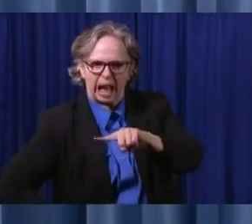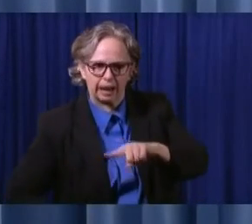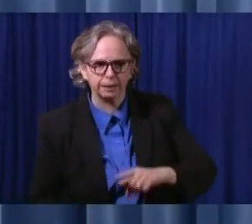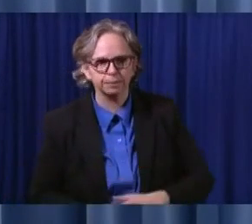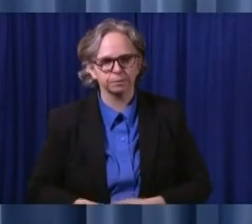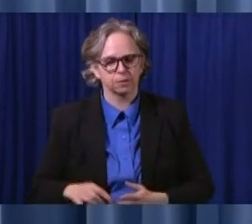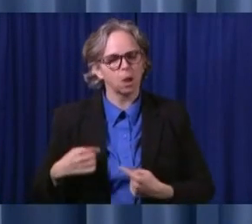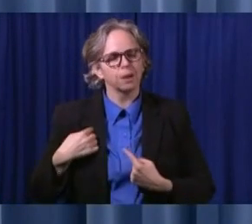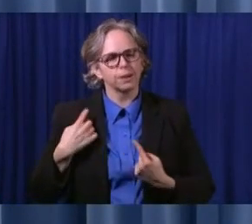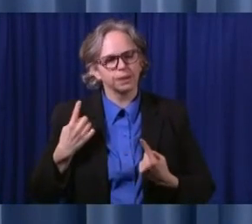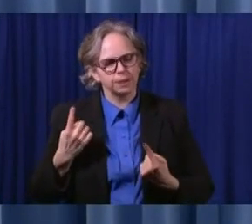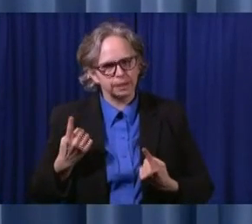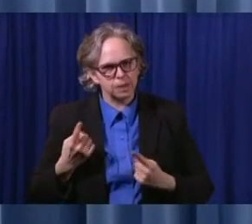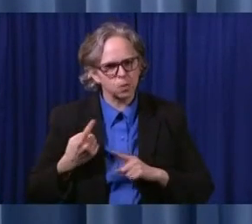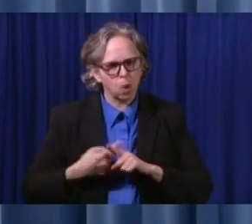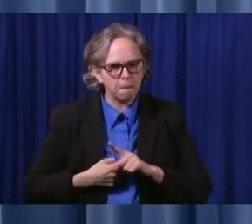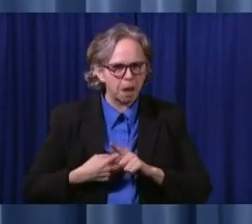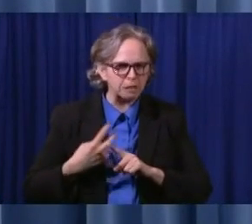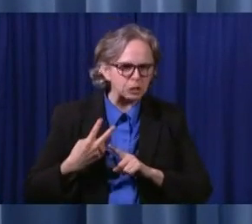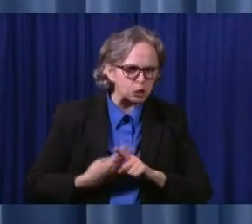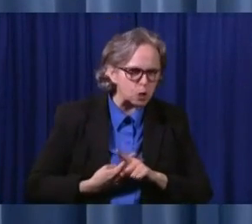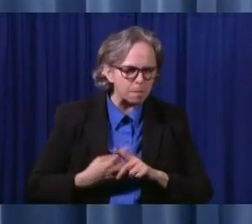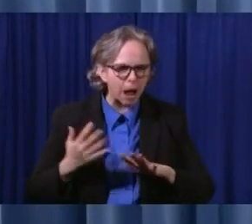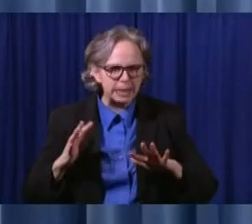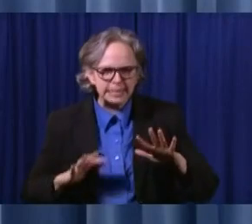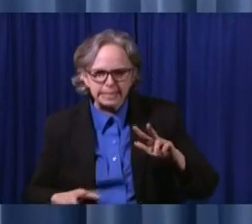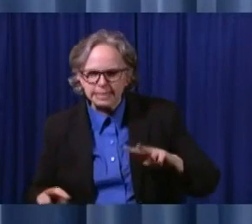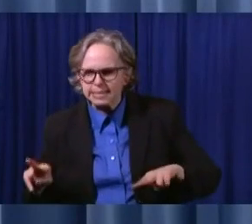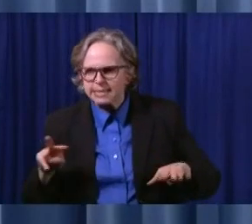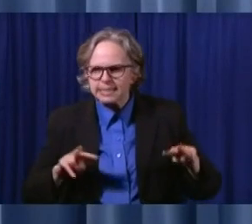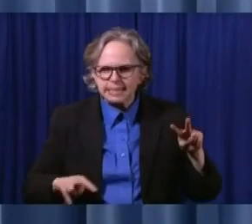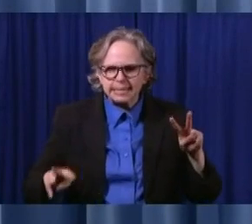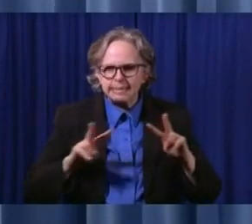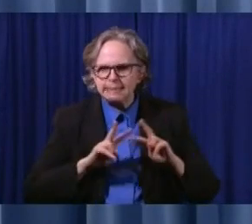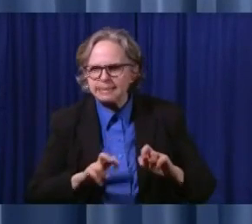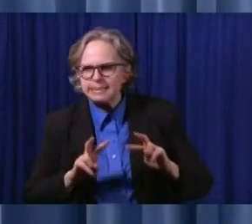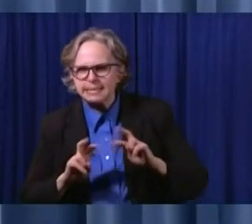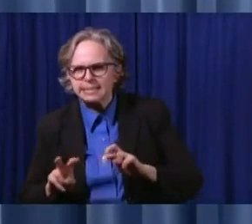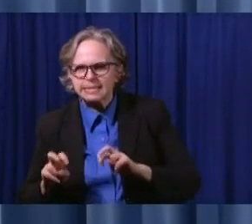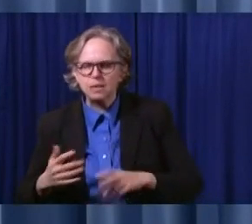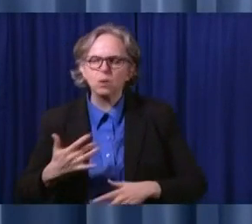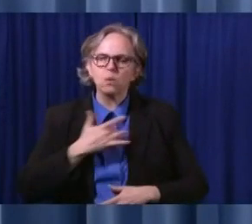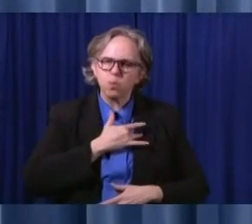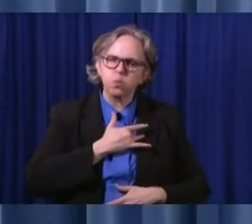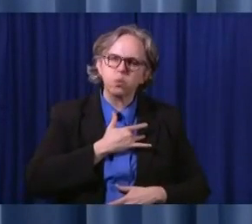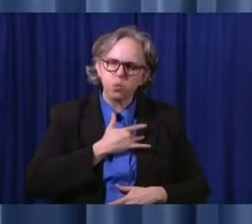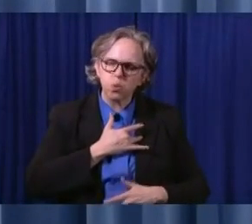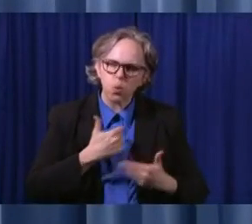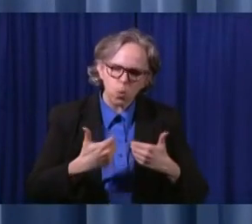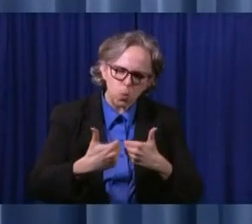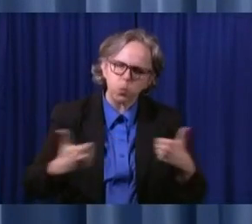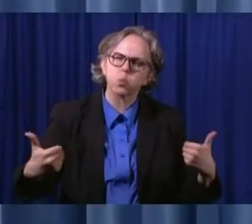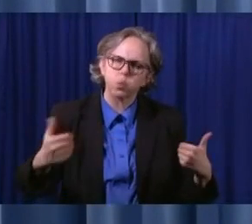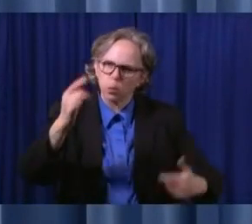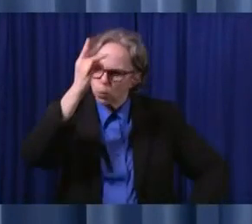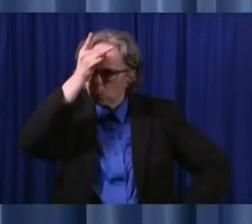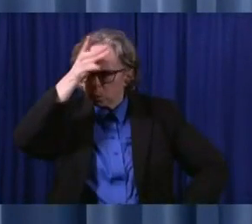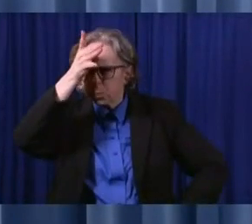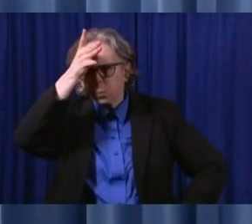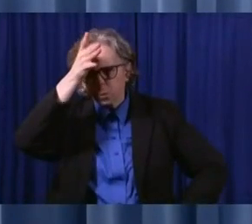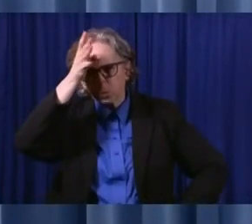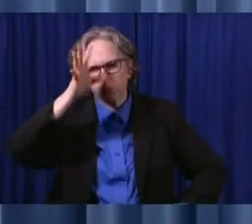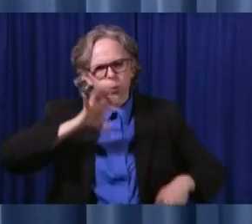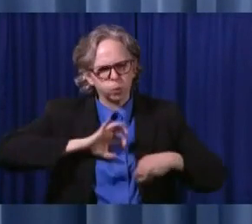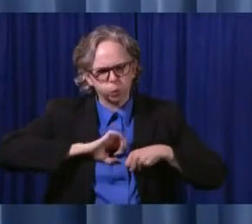months, and we know that it's becoming more and more difficult for people. They've been away from their relatives.